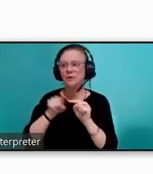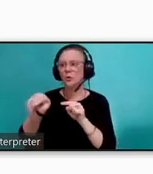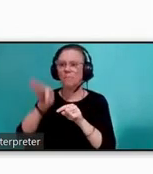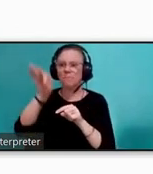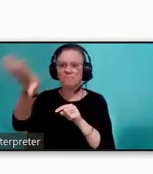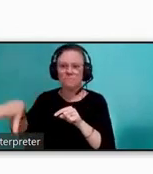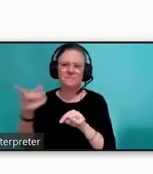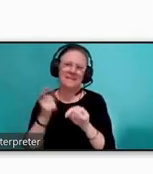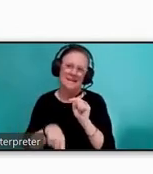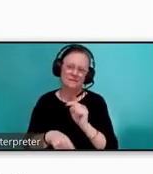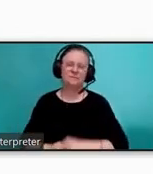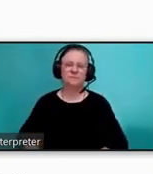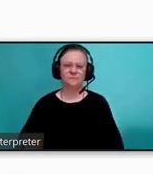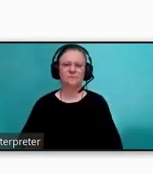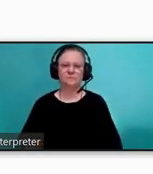of a trip.